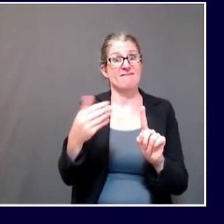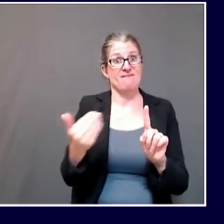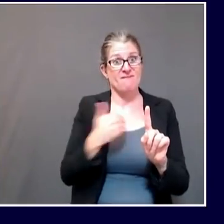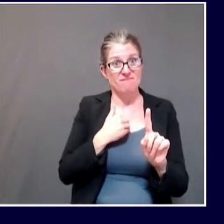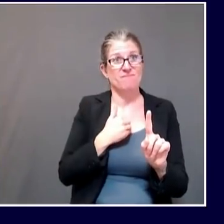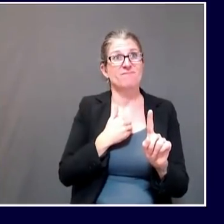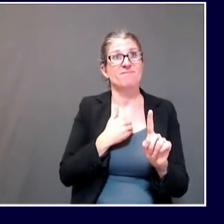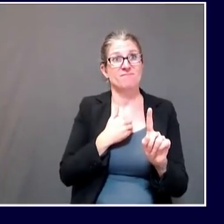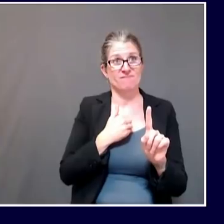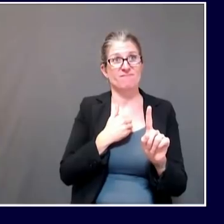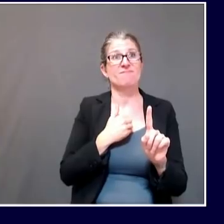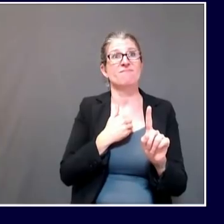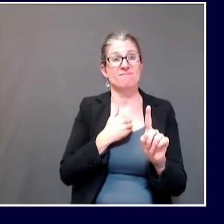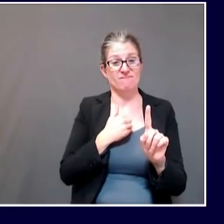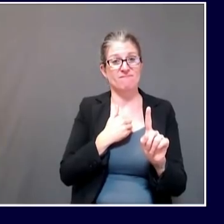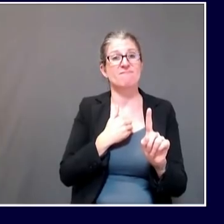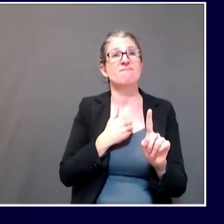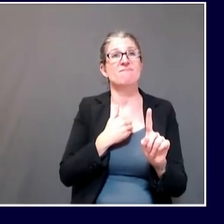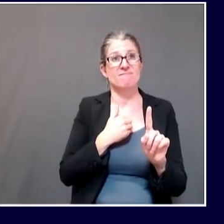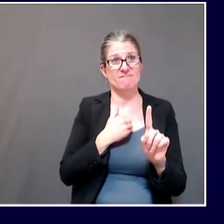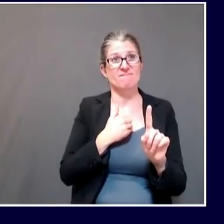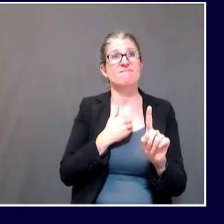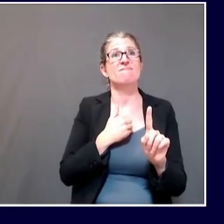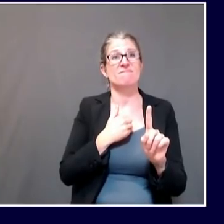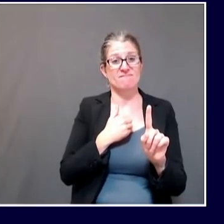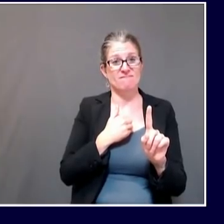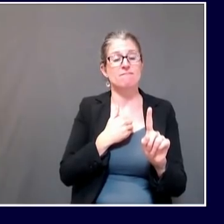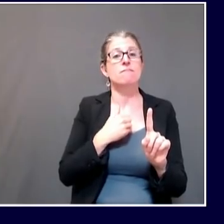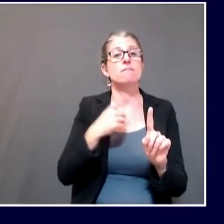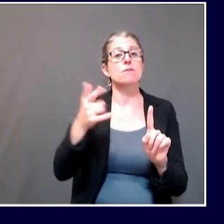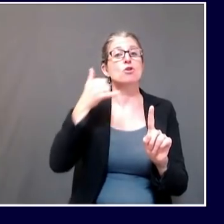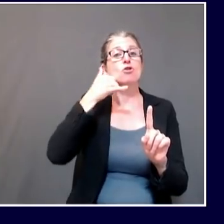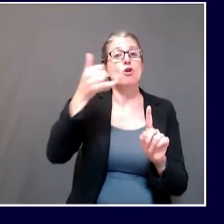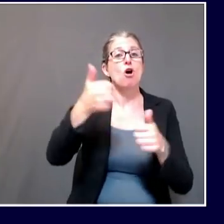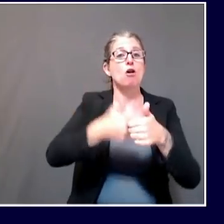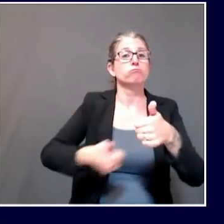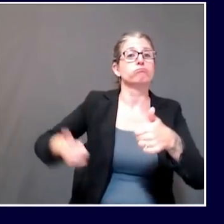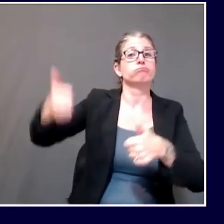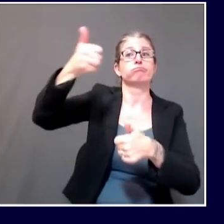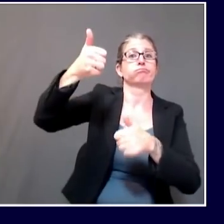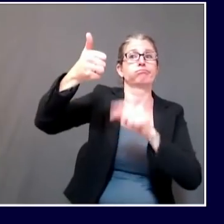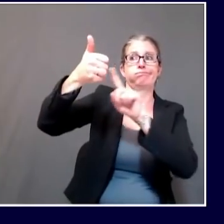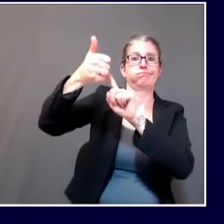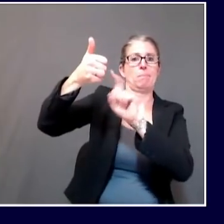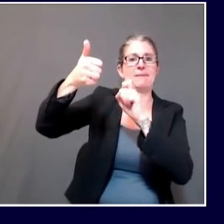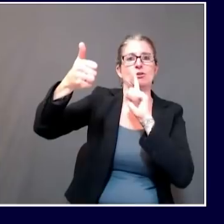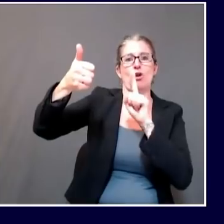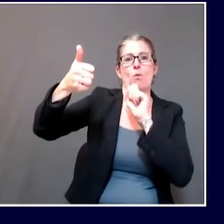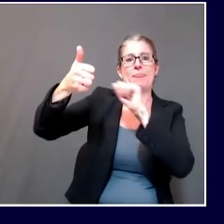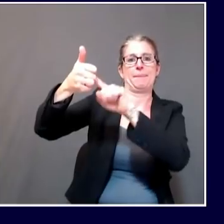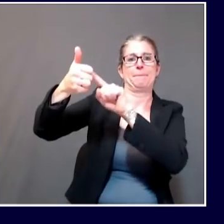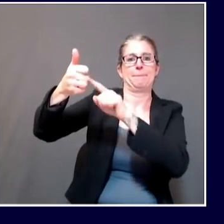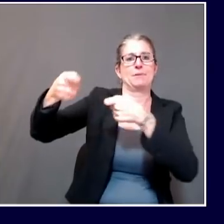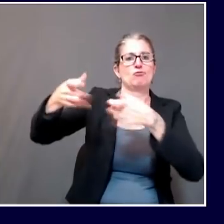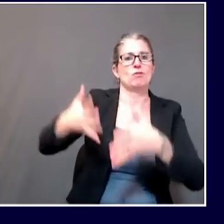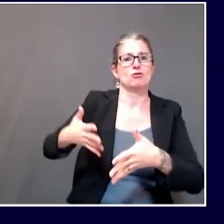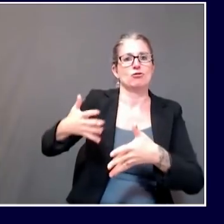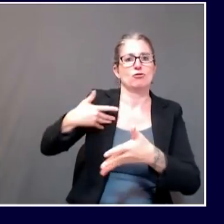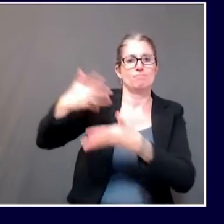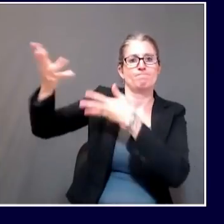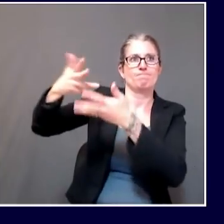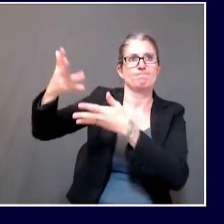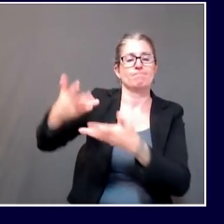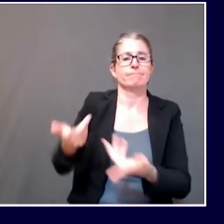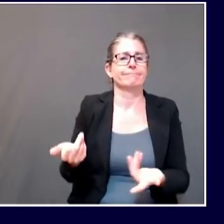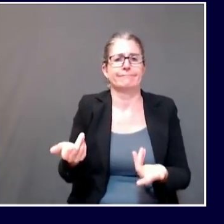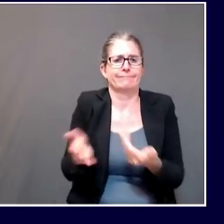with the owners, the operators, those who manage whatever facility we're contending with, be it a healthcare setting, a restaurant, a factory, or